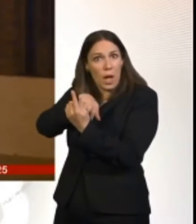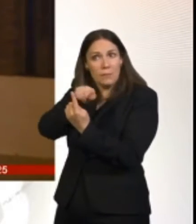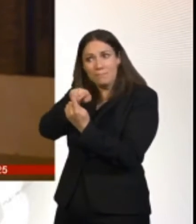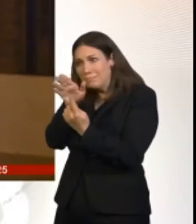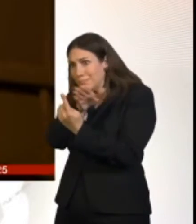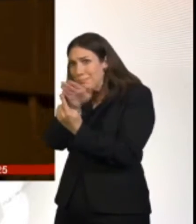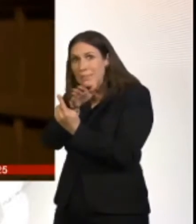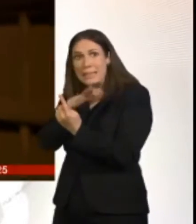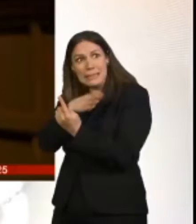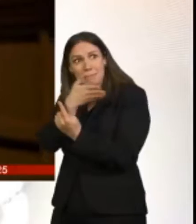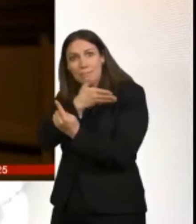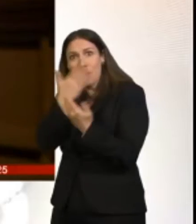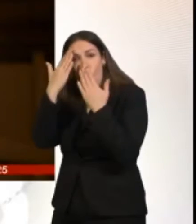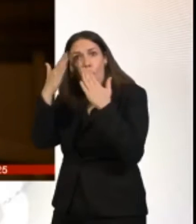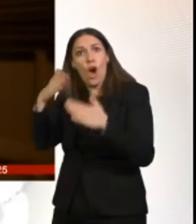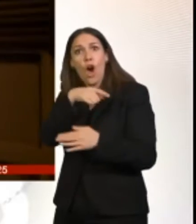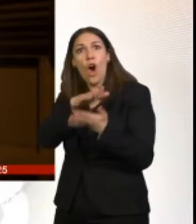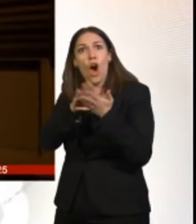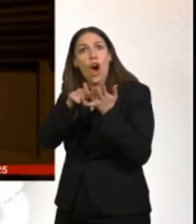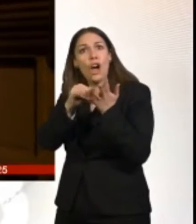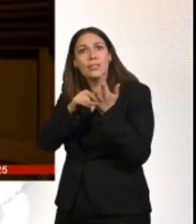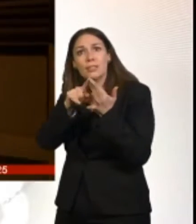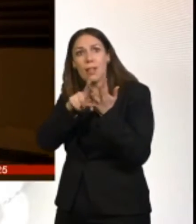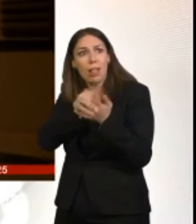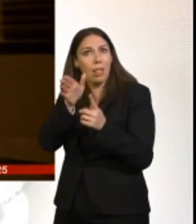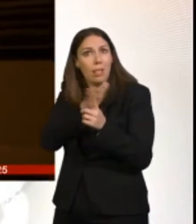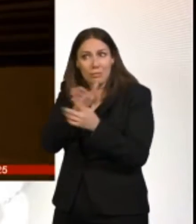no luck. This is it.